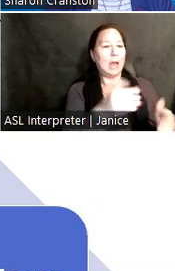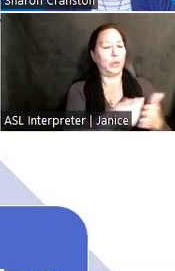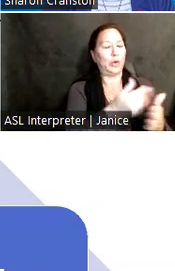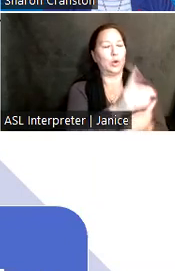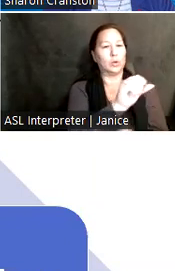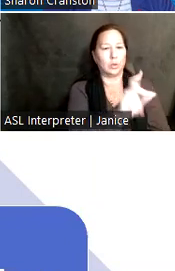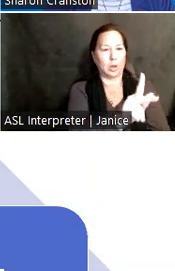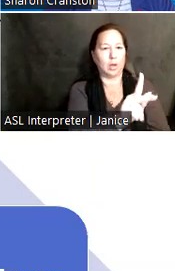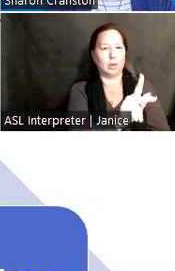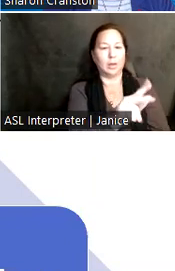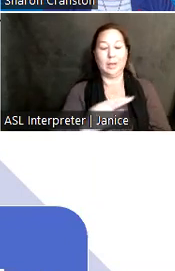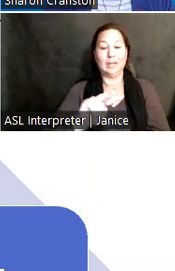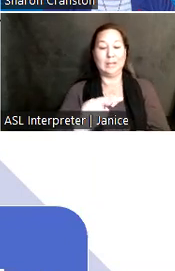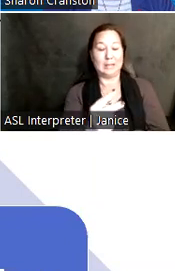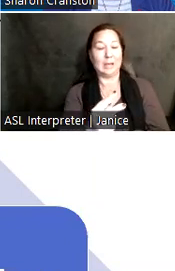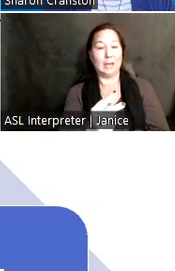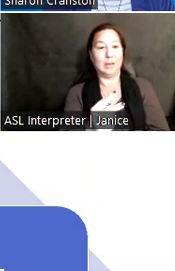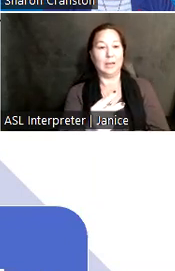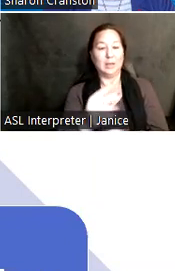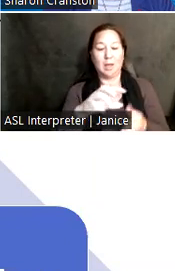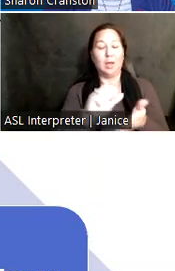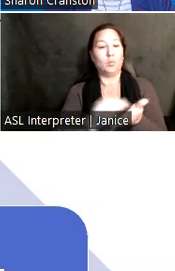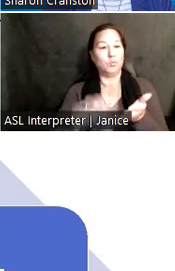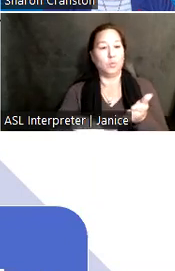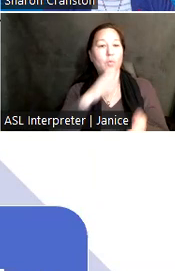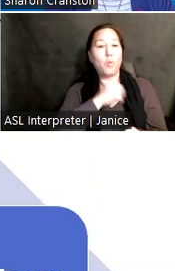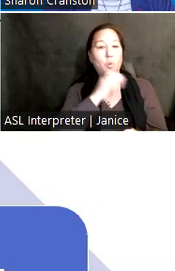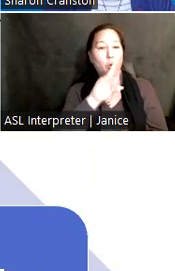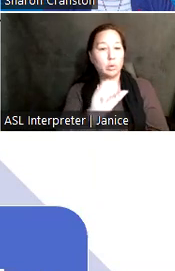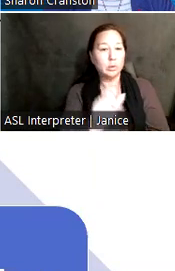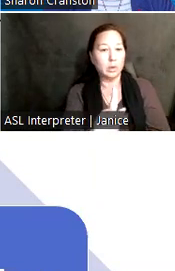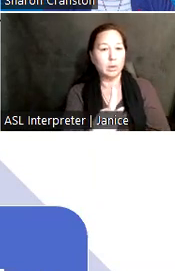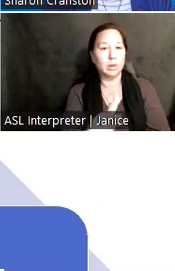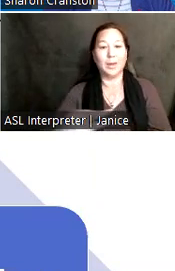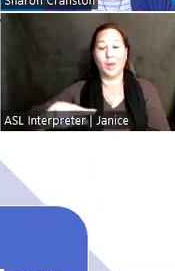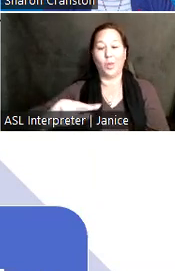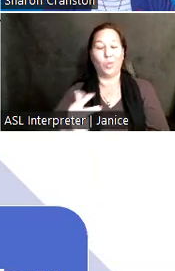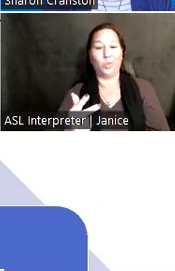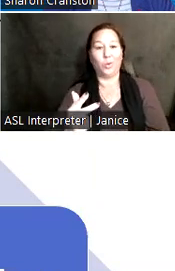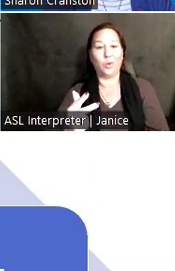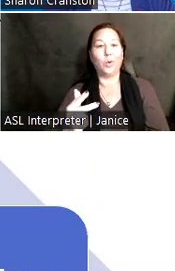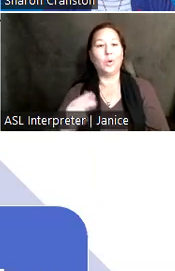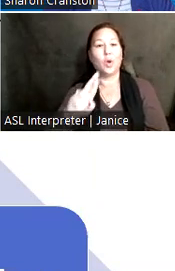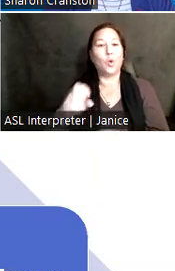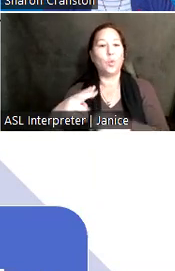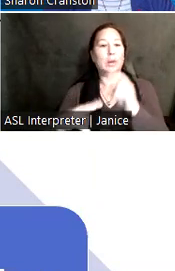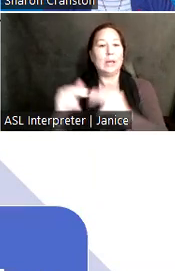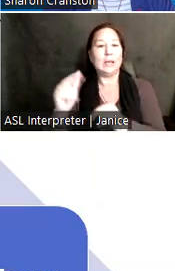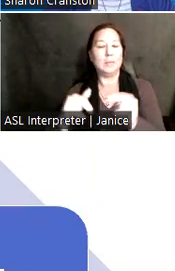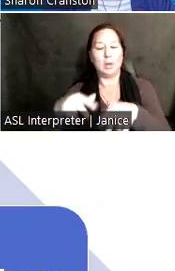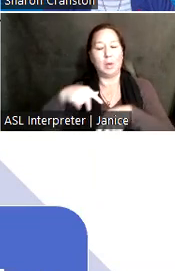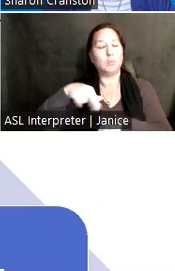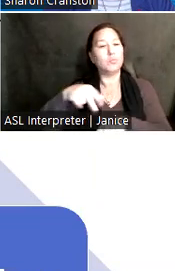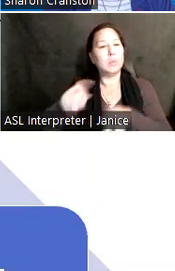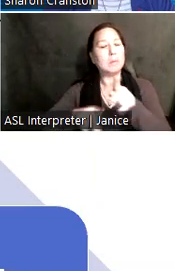demolish the old dock. Phase 3 is when we will establish a rerouted pedestrian path. Phase 4 is the closeout of the project.